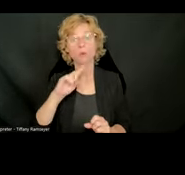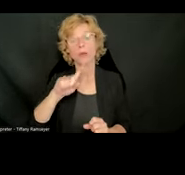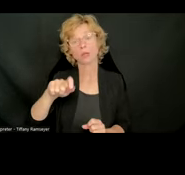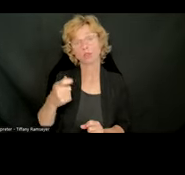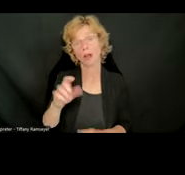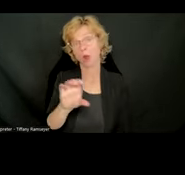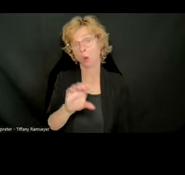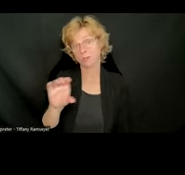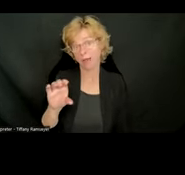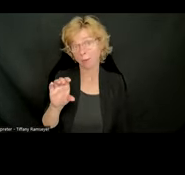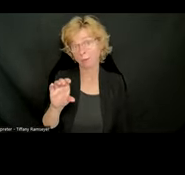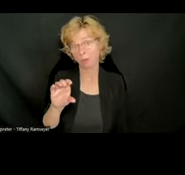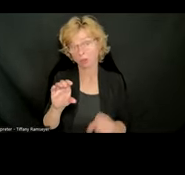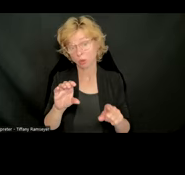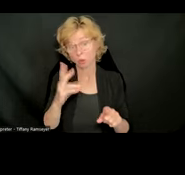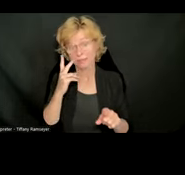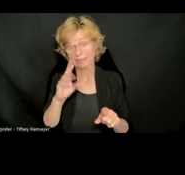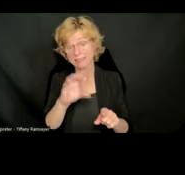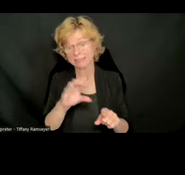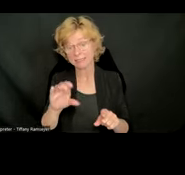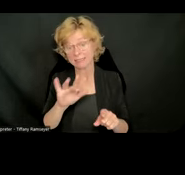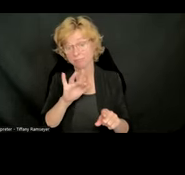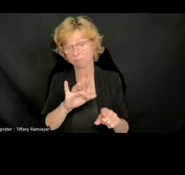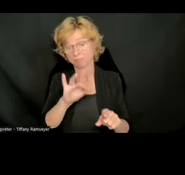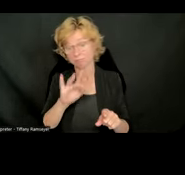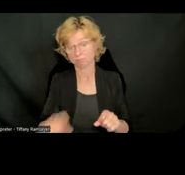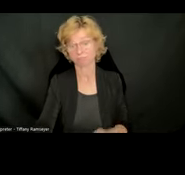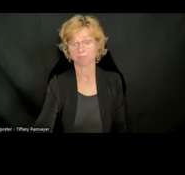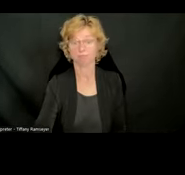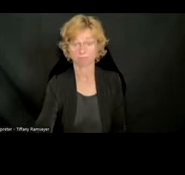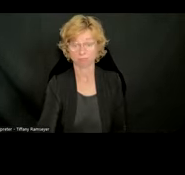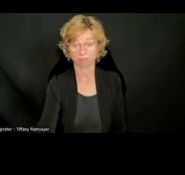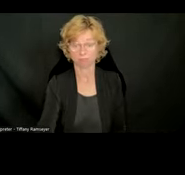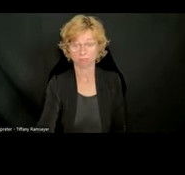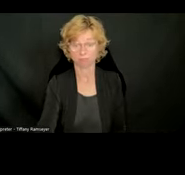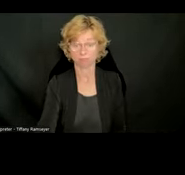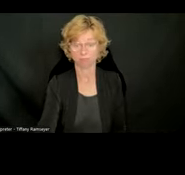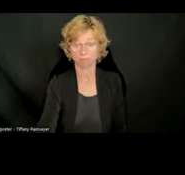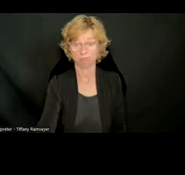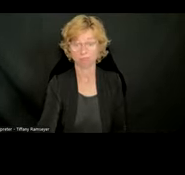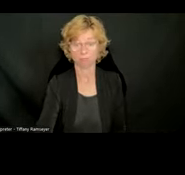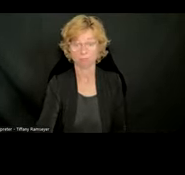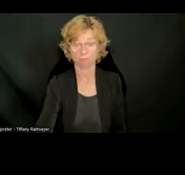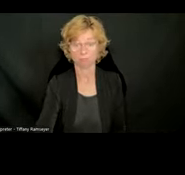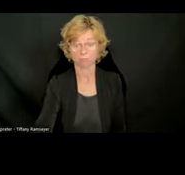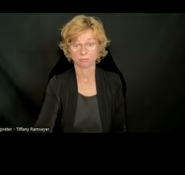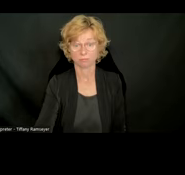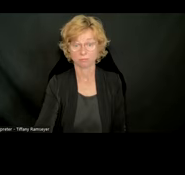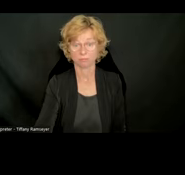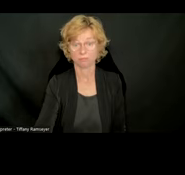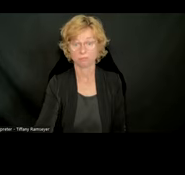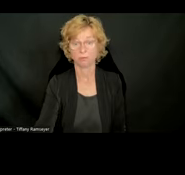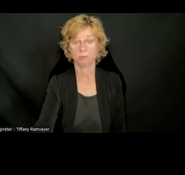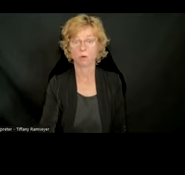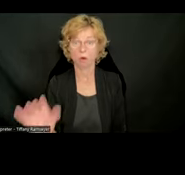feature by finding the CC button on your screen, and you can also share questions during the webinar by using the Q&A